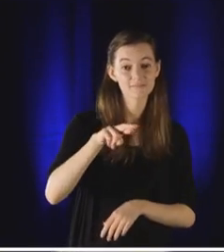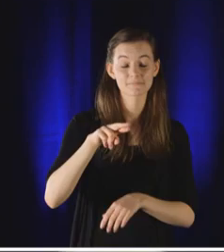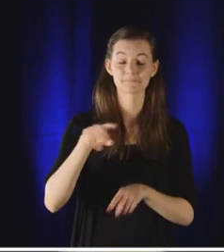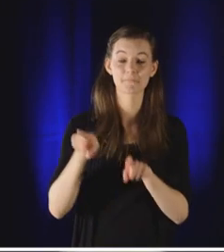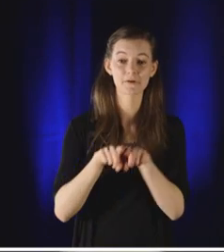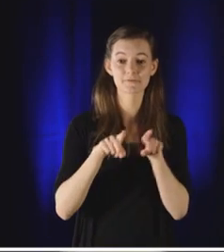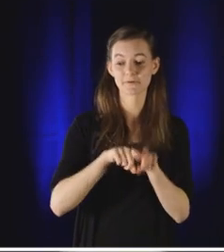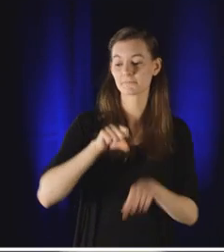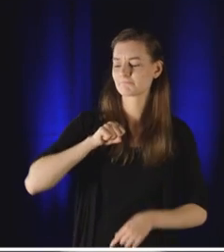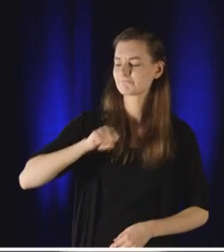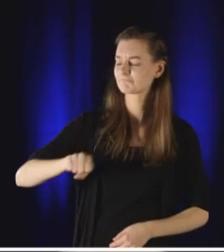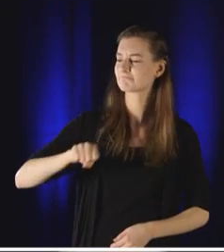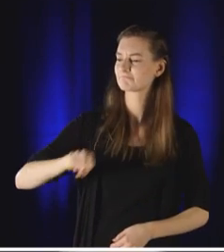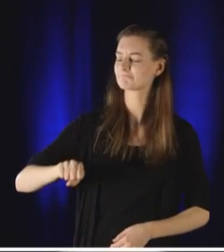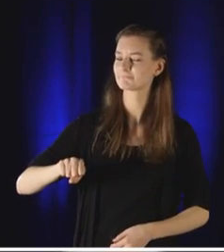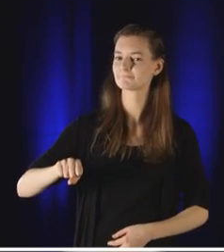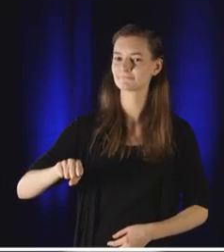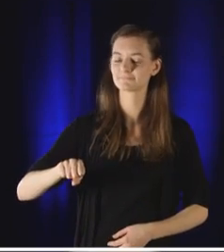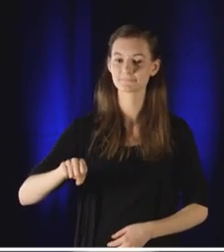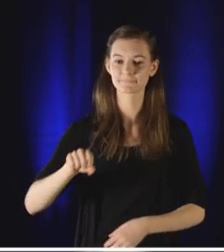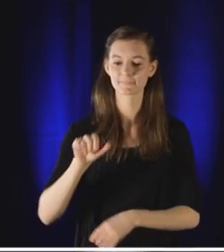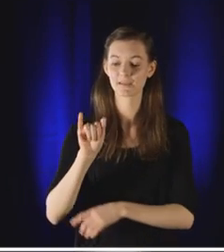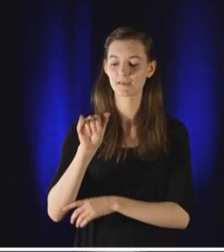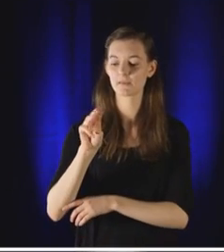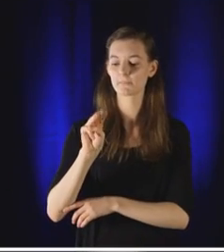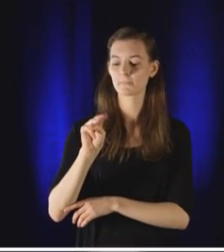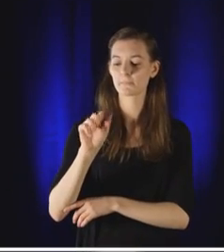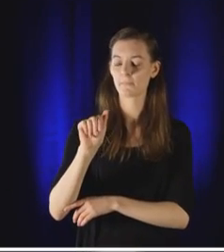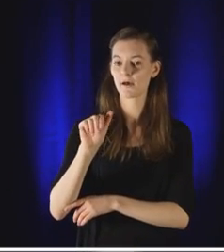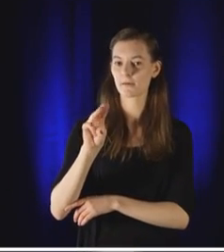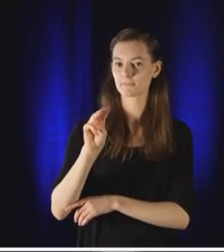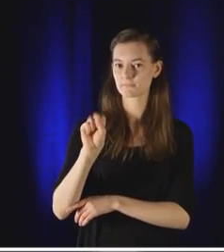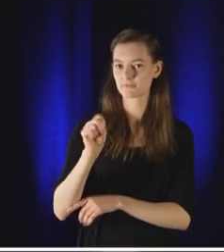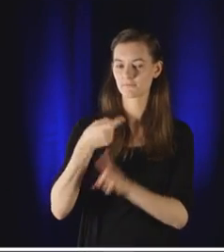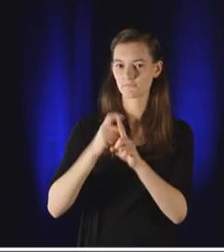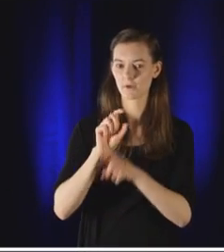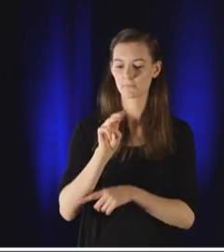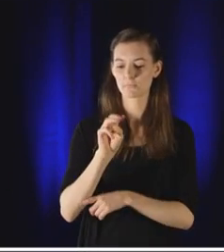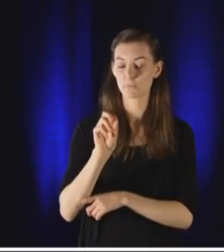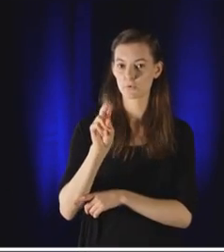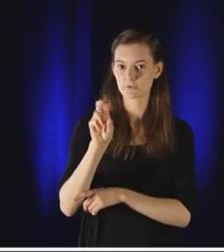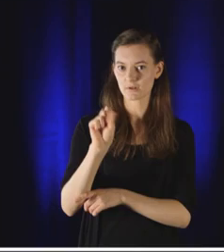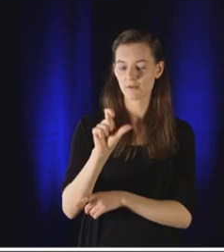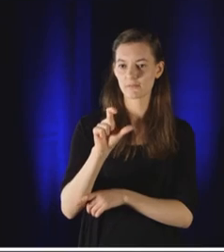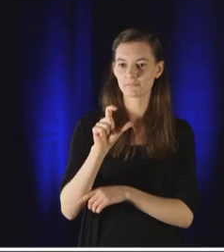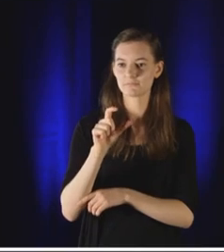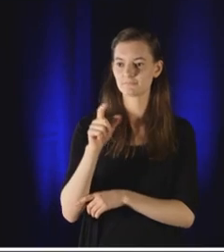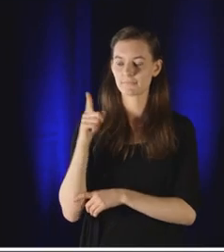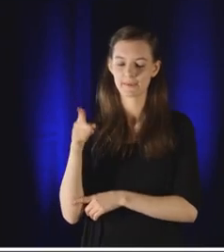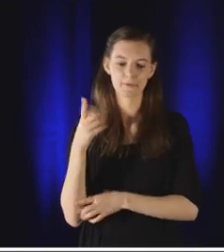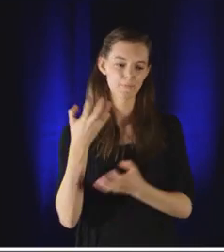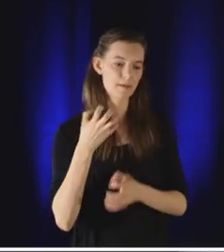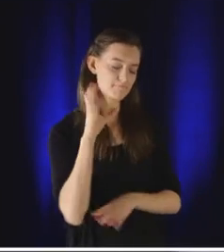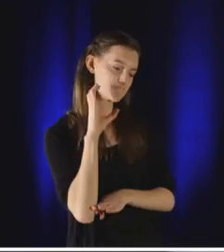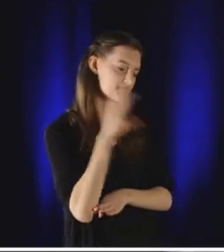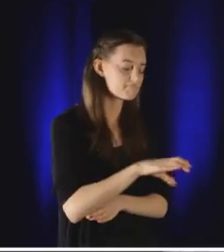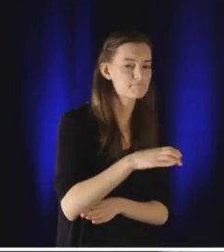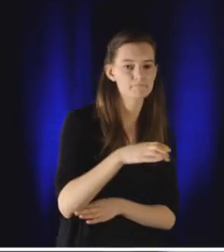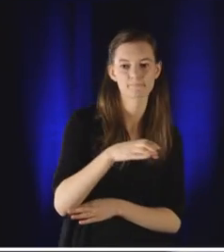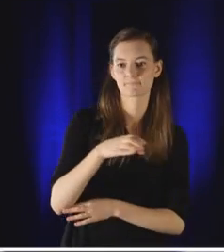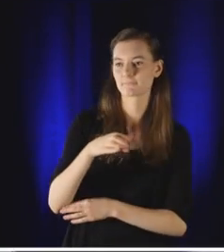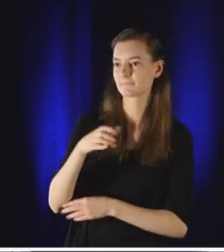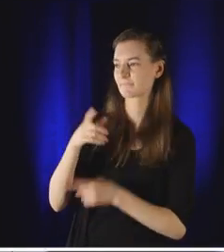a source of resistance. When ISIS tried to force the imams of Mosul to pledge allegiance to al-Baghdadi, 34 imams refused,